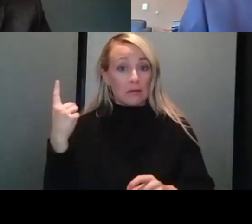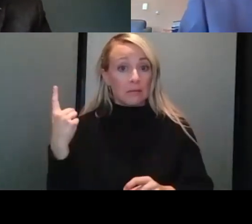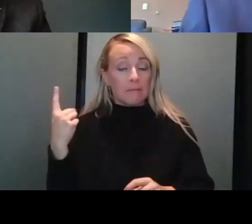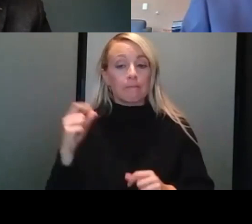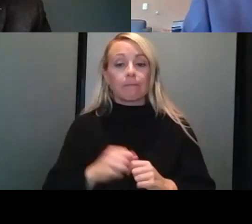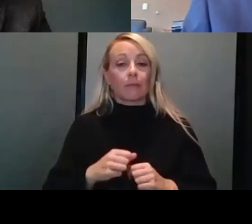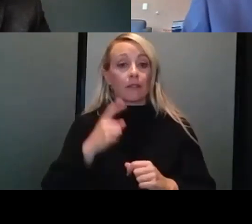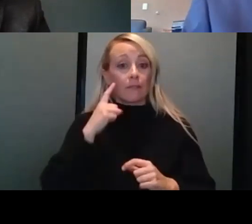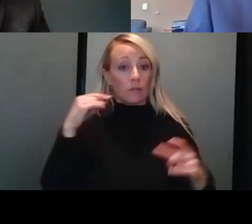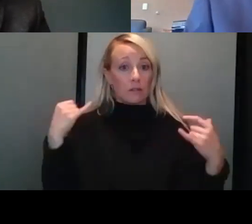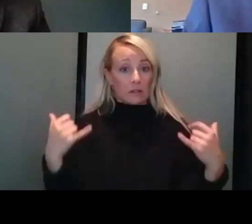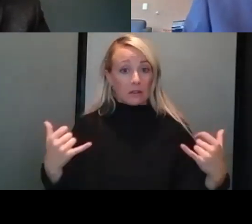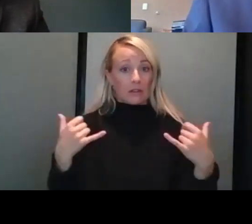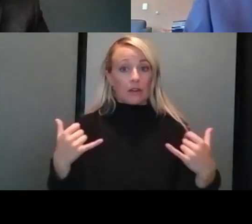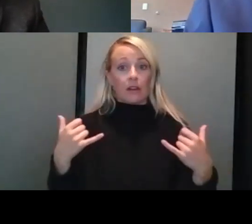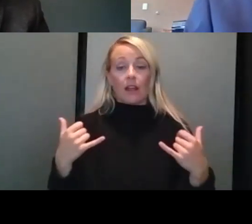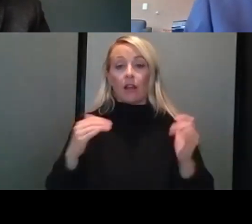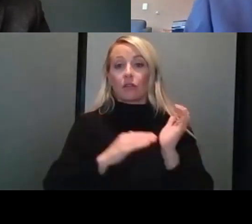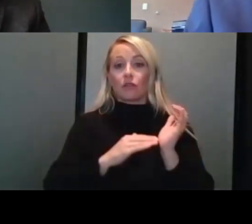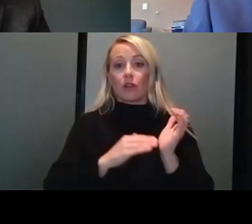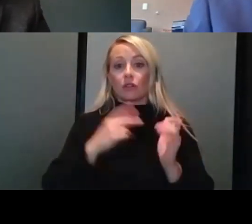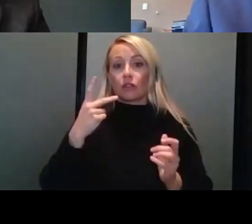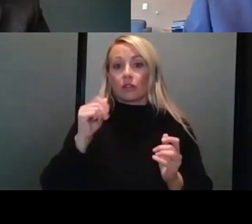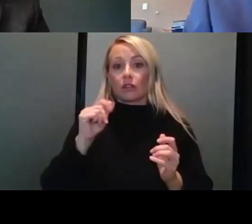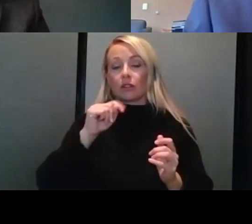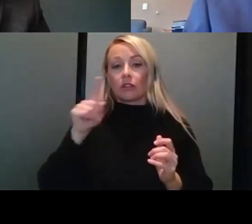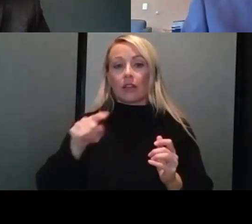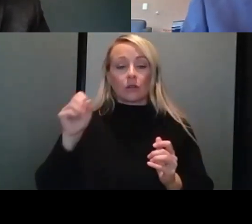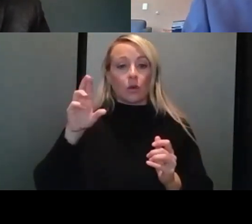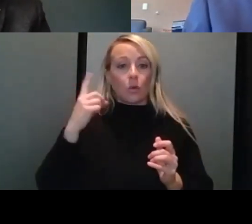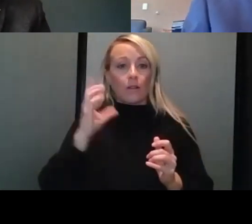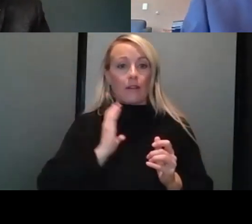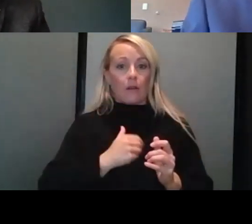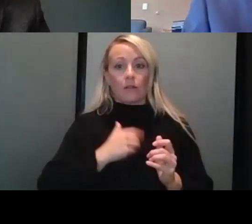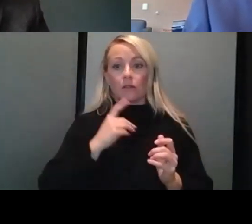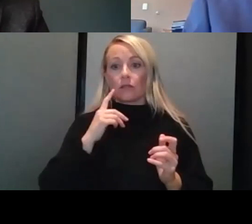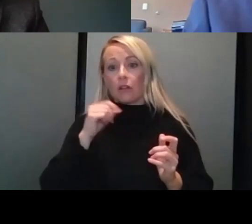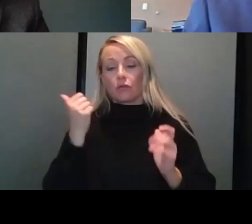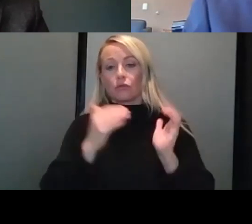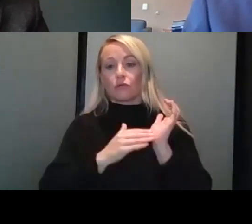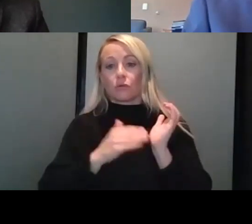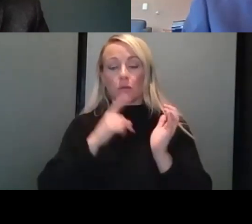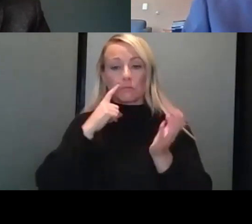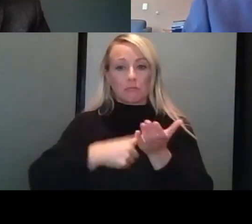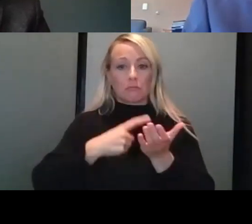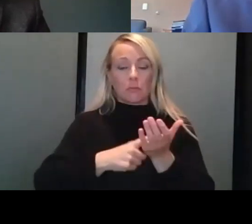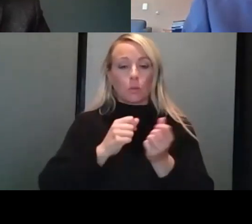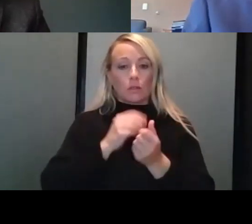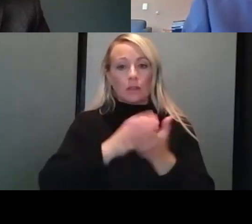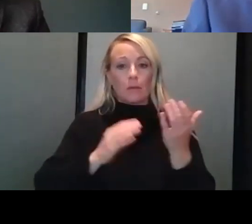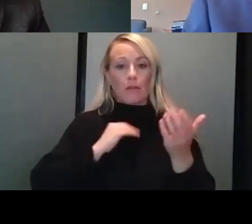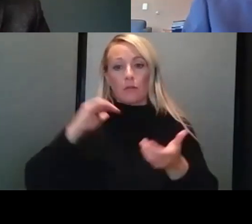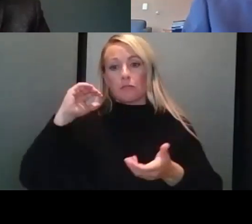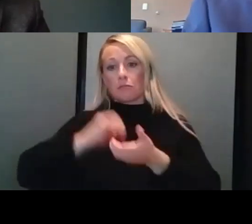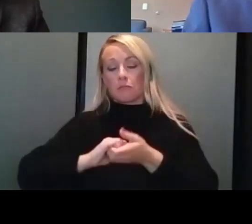In the meantime, perhaps we could have Dr. Katz or one of our physicians address. We've been talking with some of our partners about how Delta has